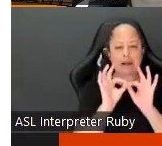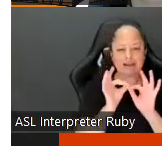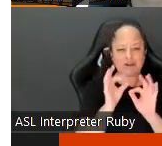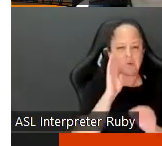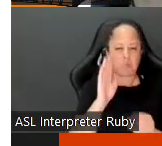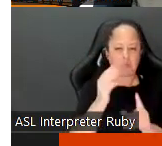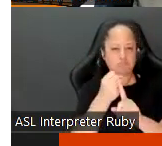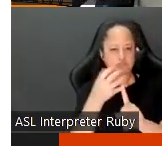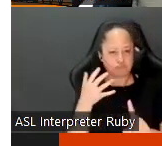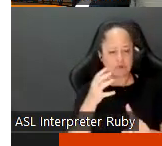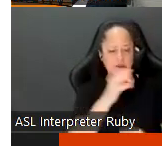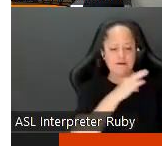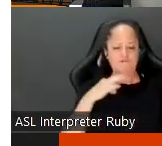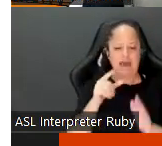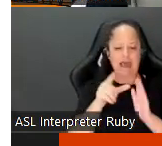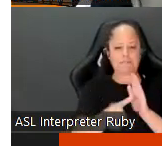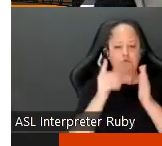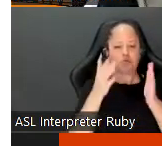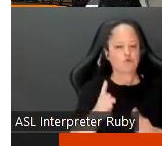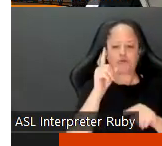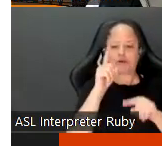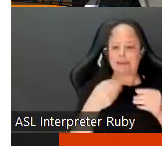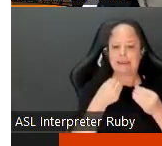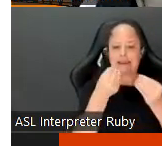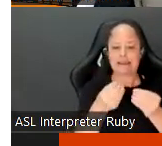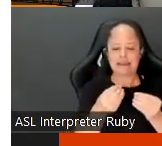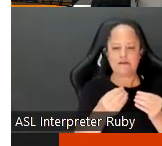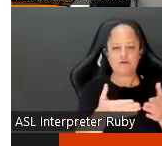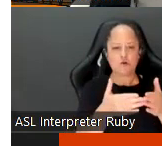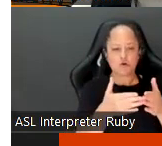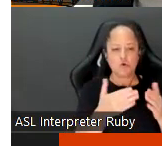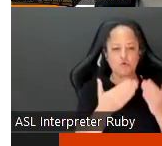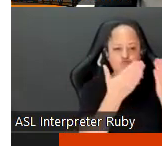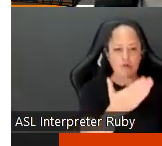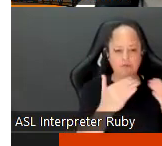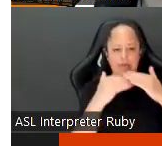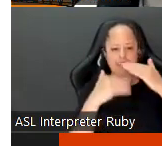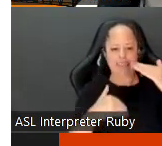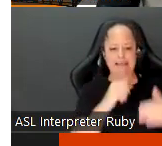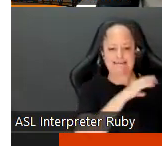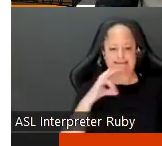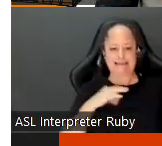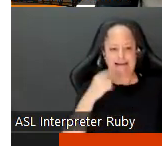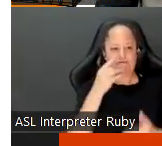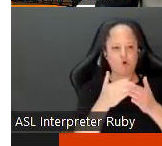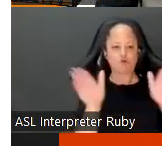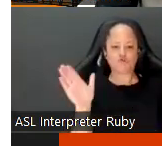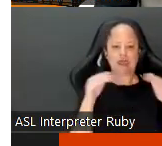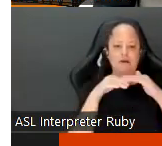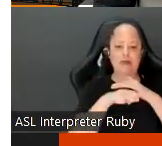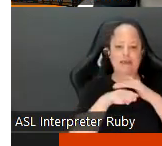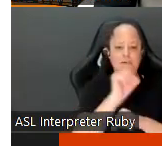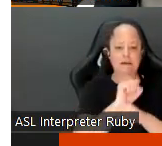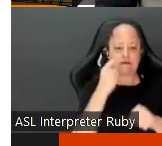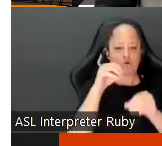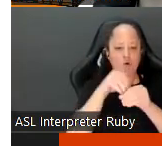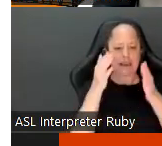of that faculty members may not give recommendations and or rankings of less than satisfactory for general accessibility work for